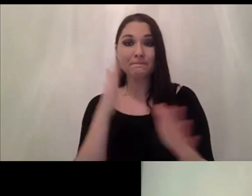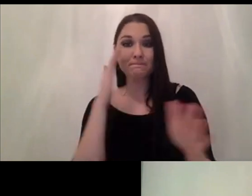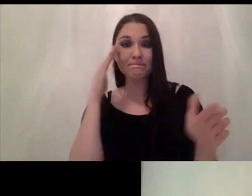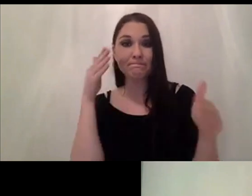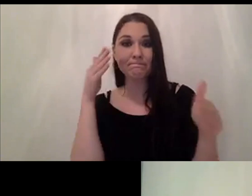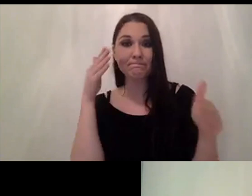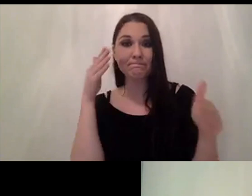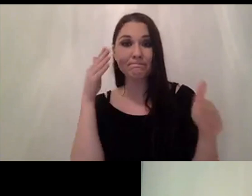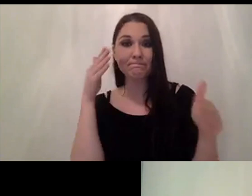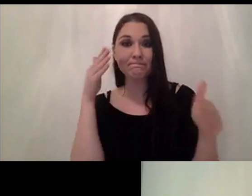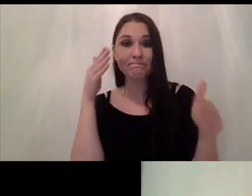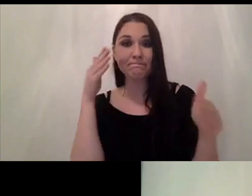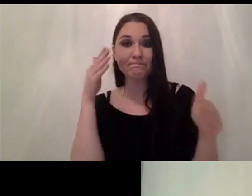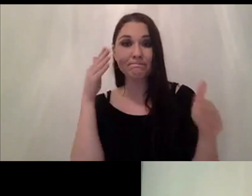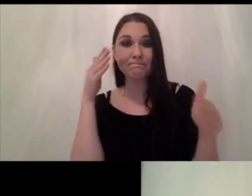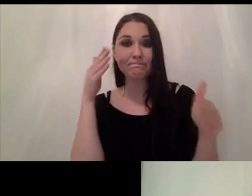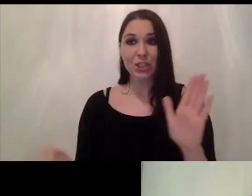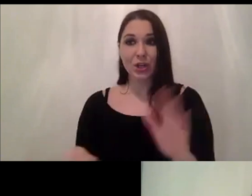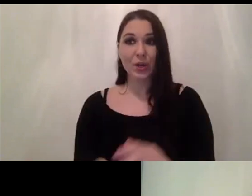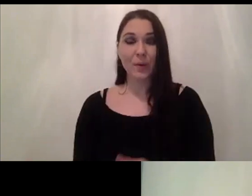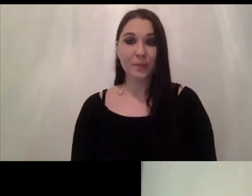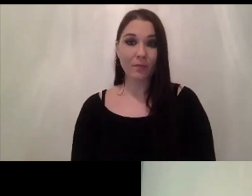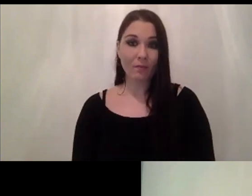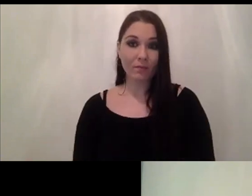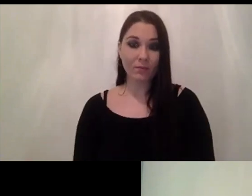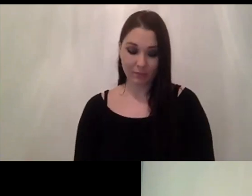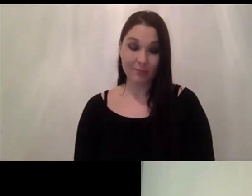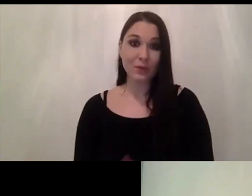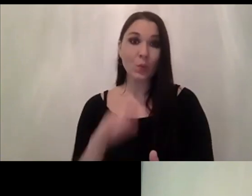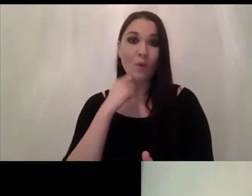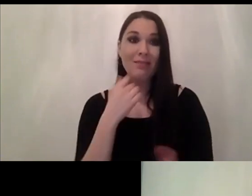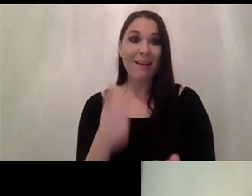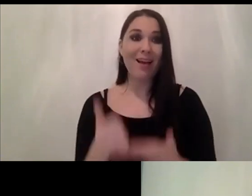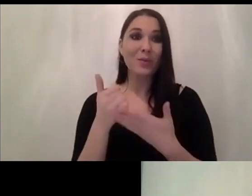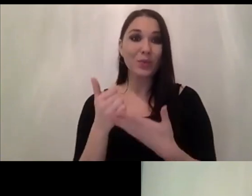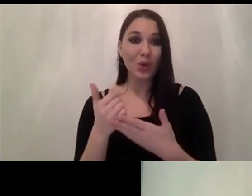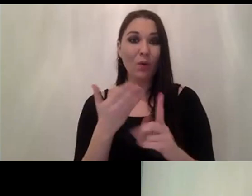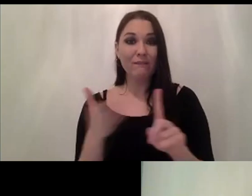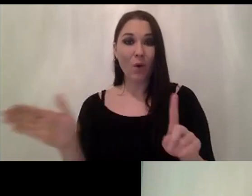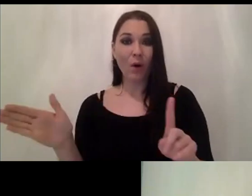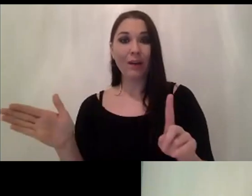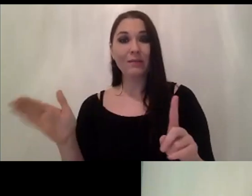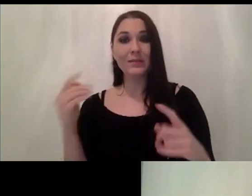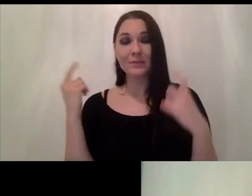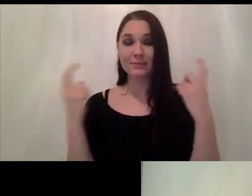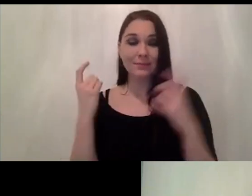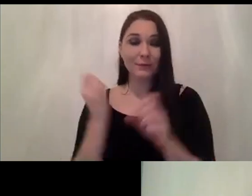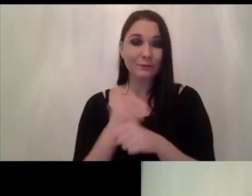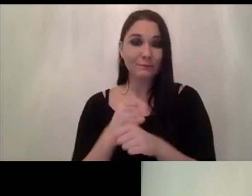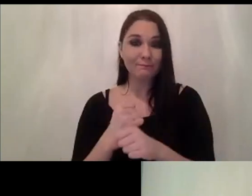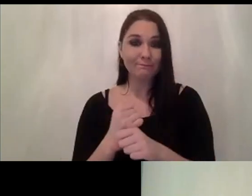will actually um help you a lot and will avoid a lot of headaches so um